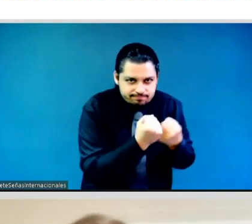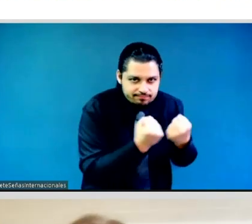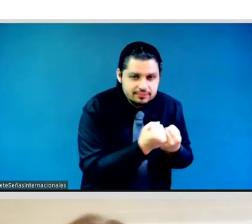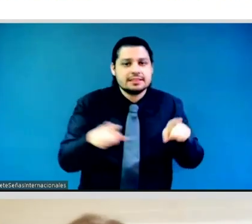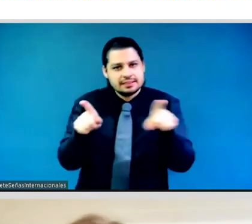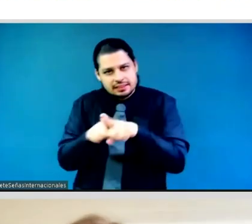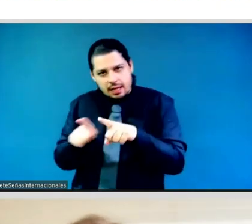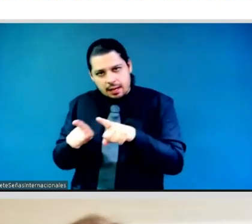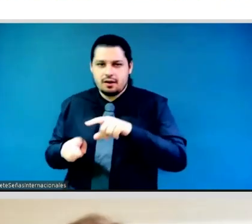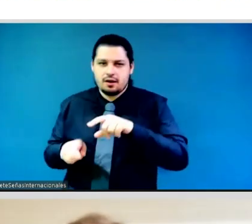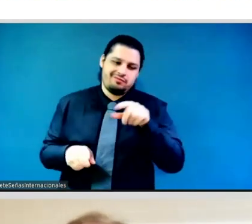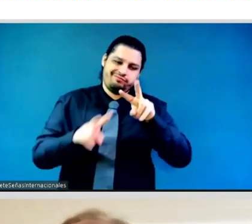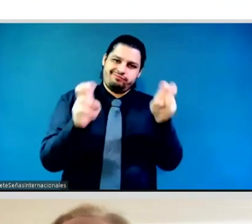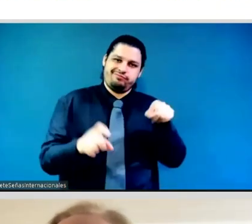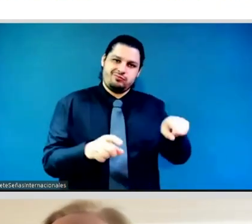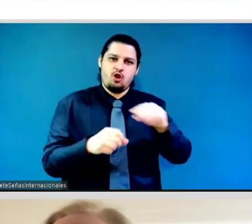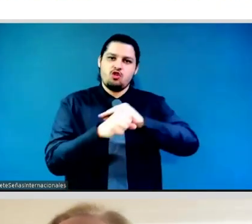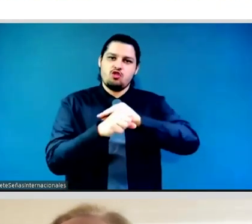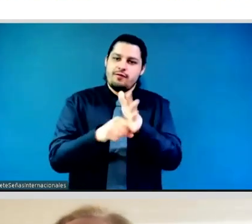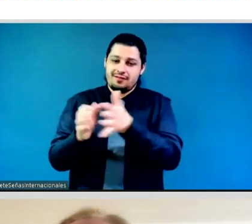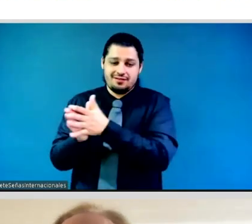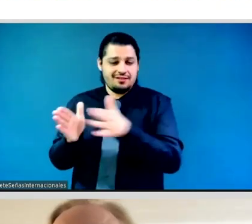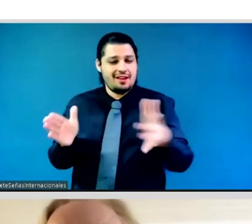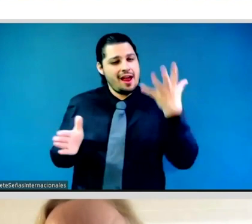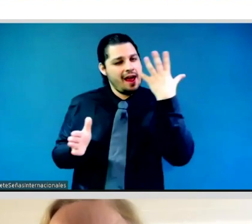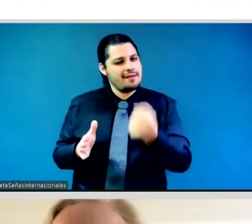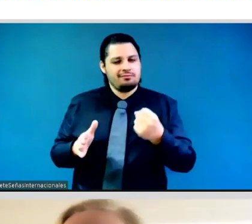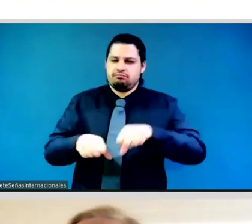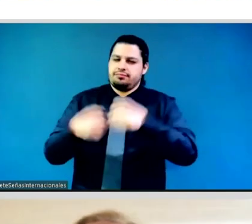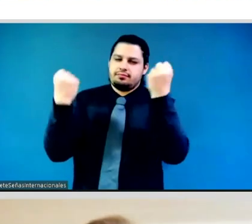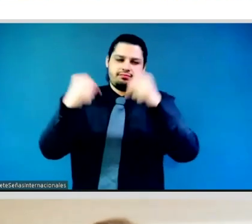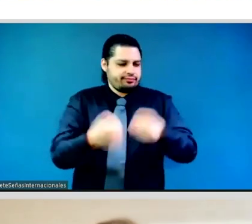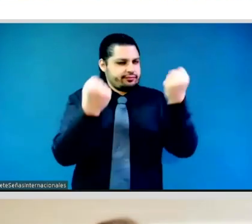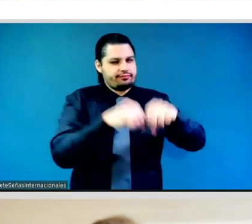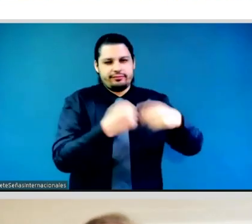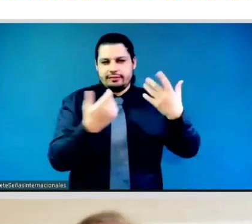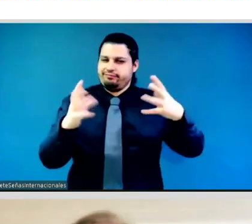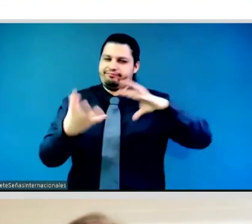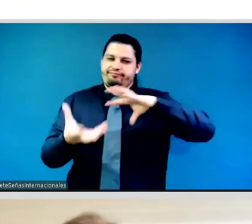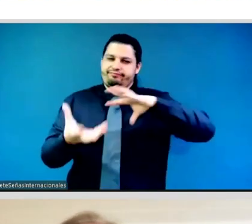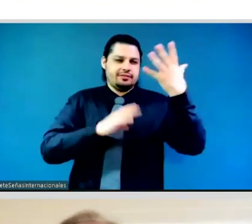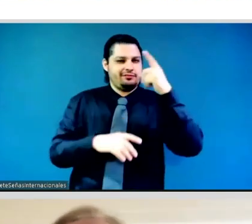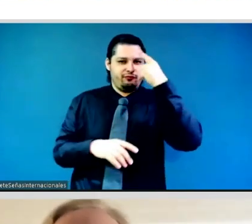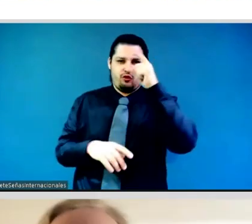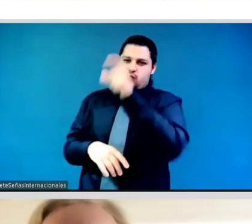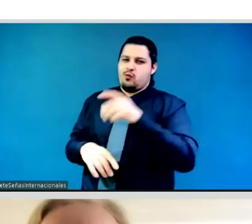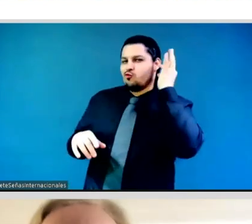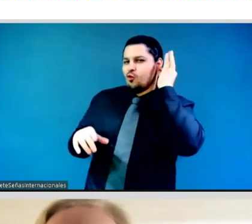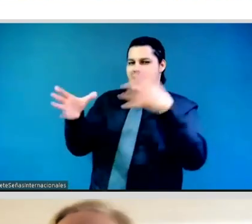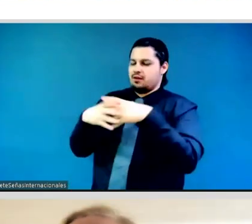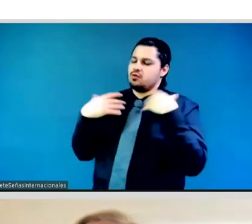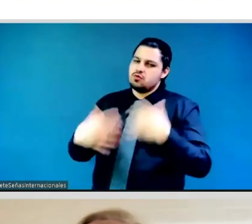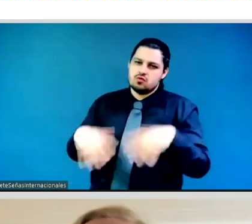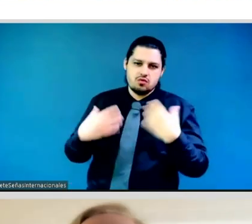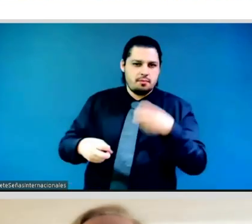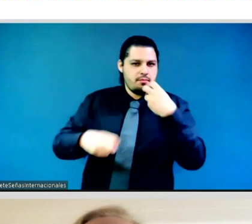urgent. So could we use the recovery of COVID as a chance to finally chart that pathway towards